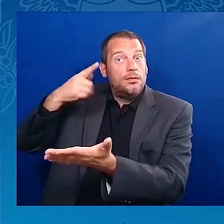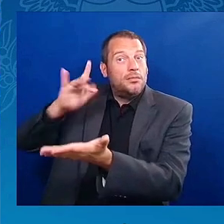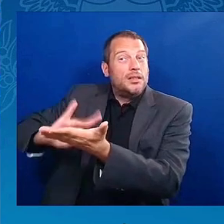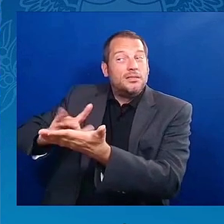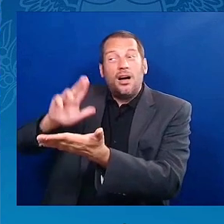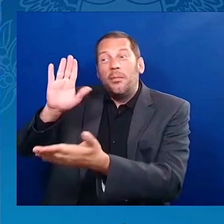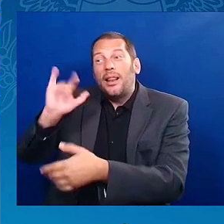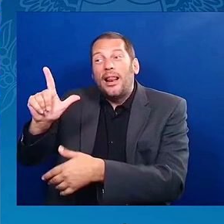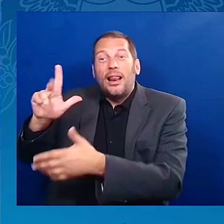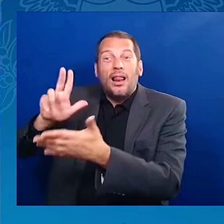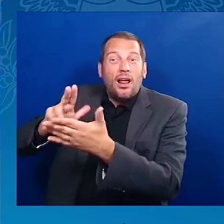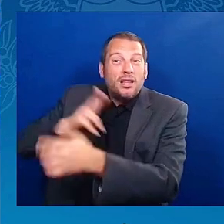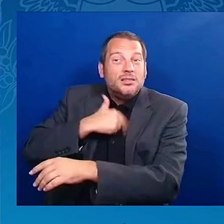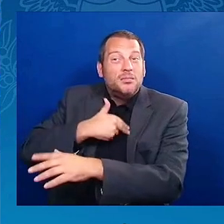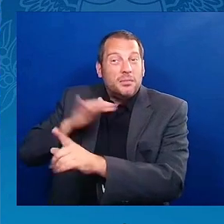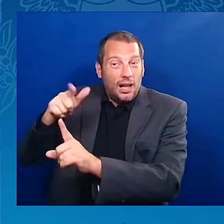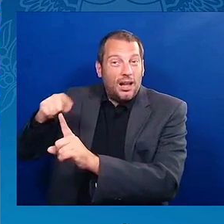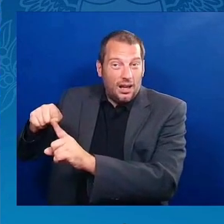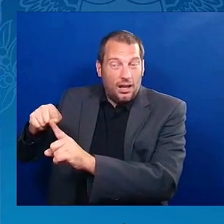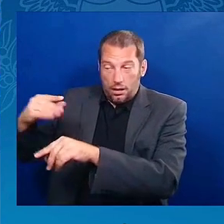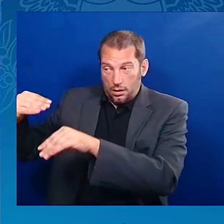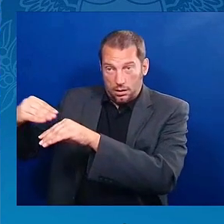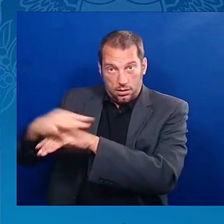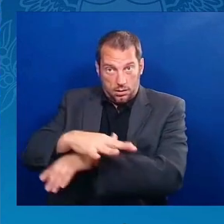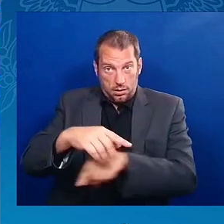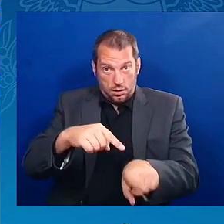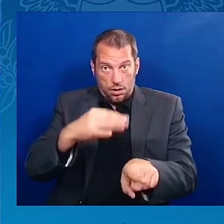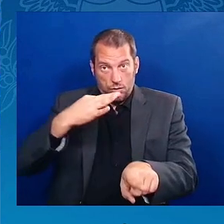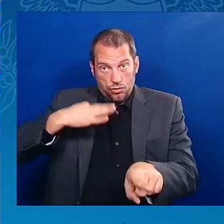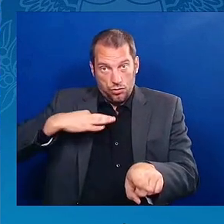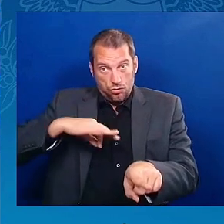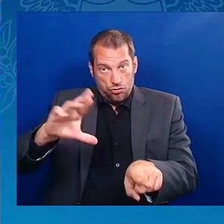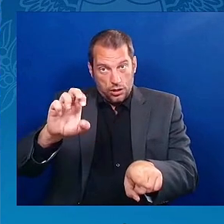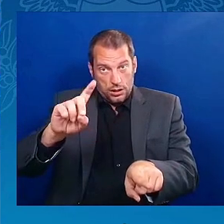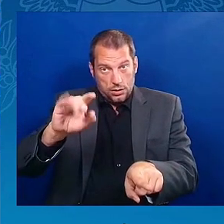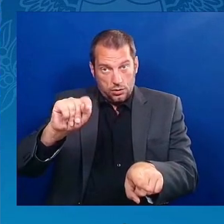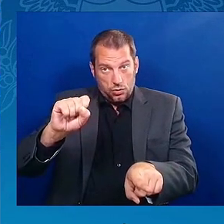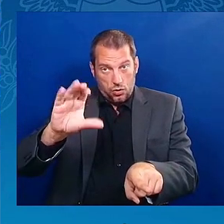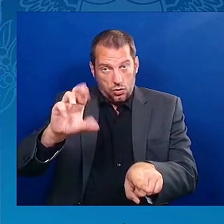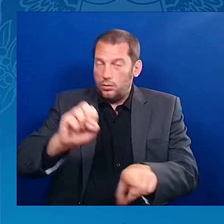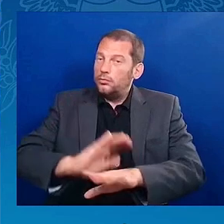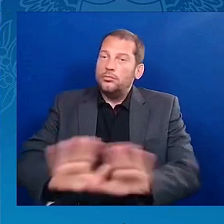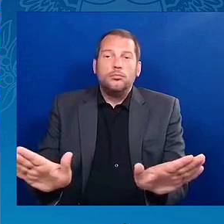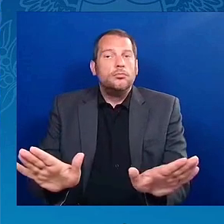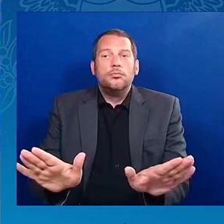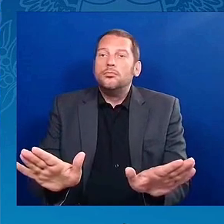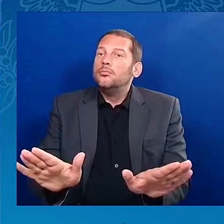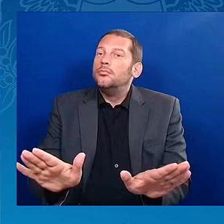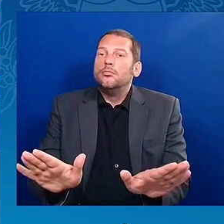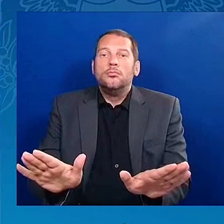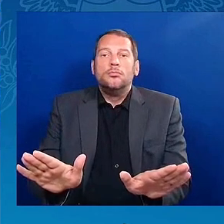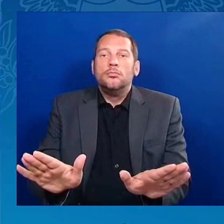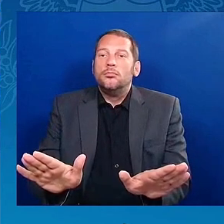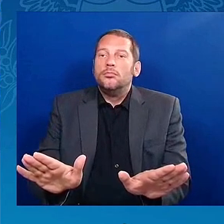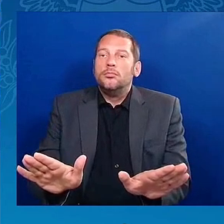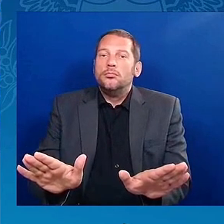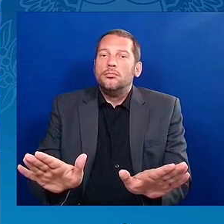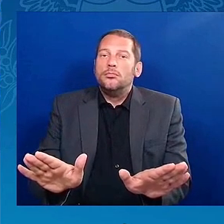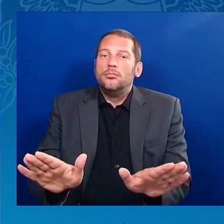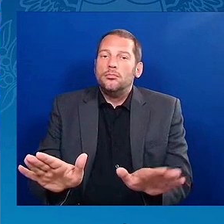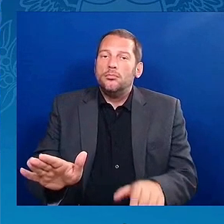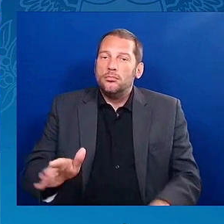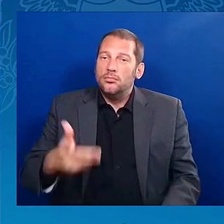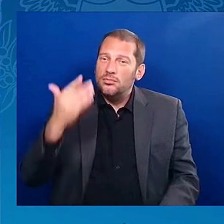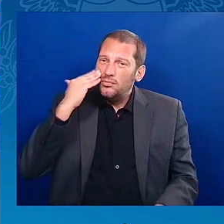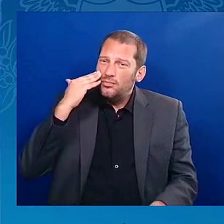That's a big issue. Because, you know, folks know, you know your credit score, like you know your weight. You know that number.